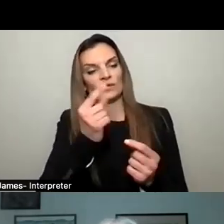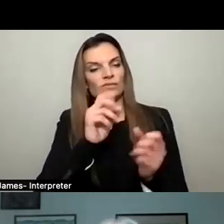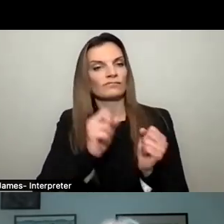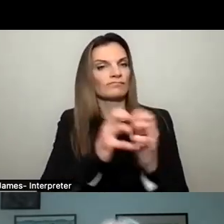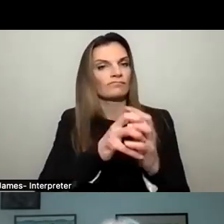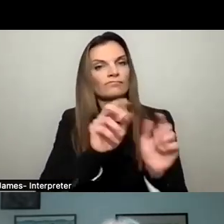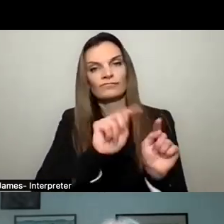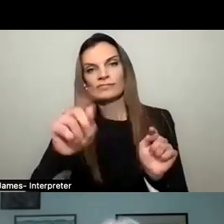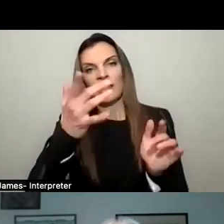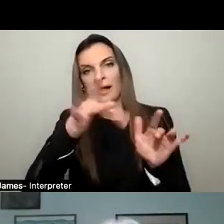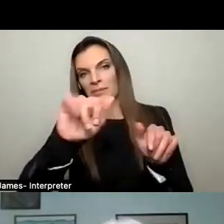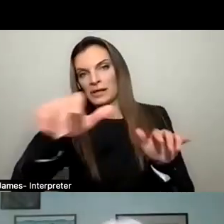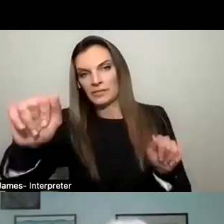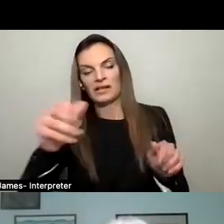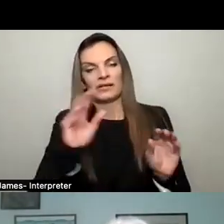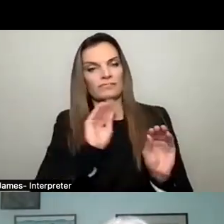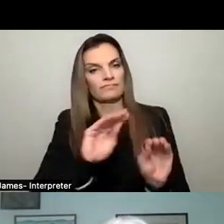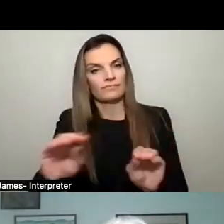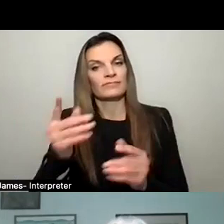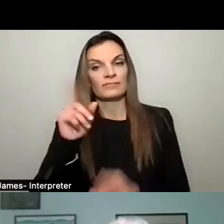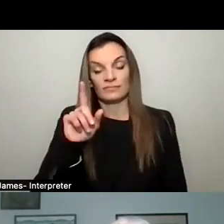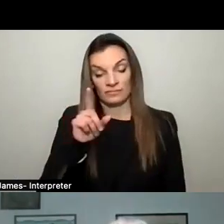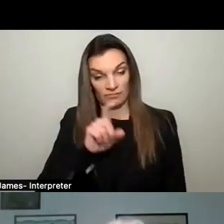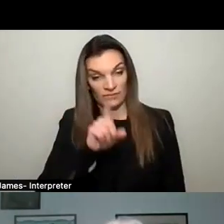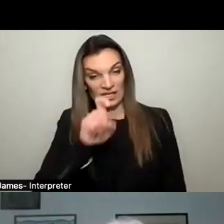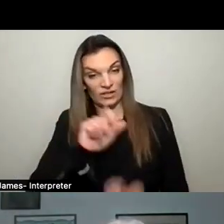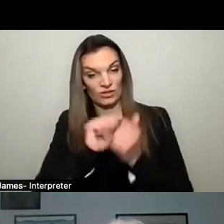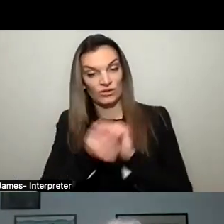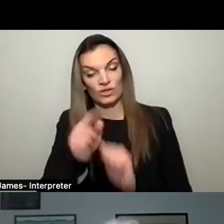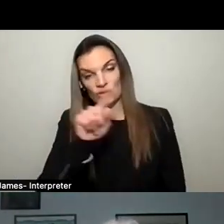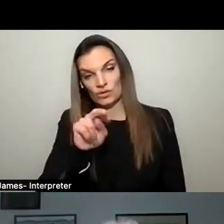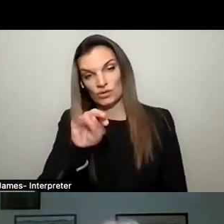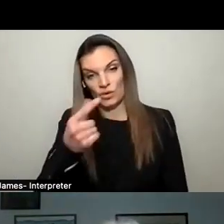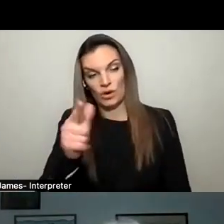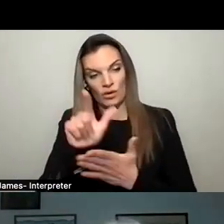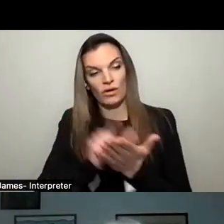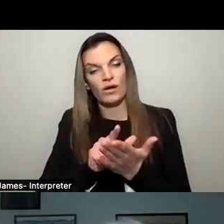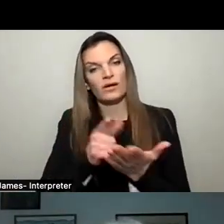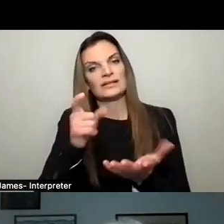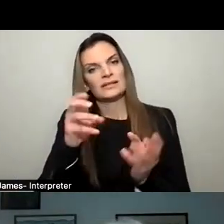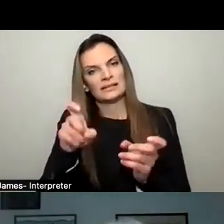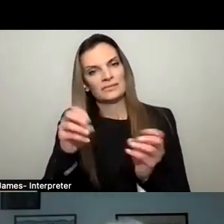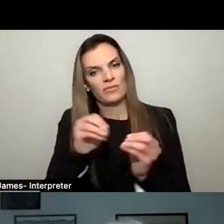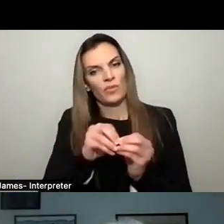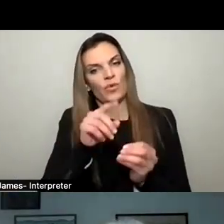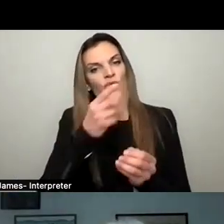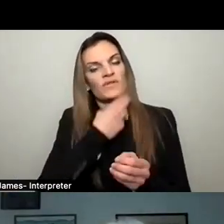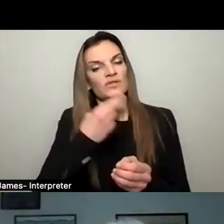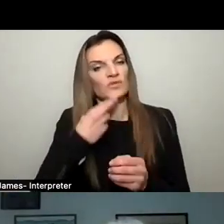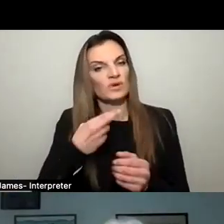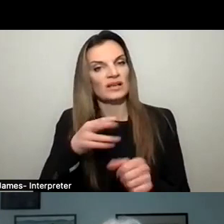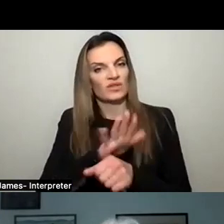village? Do zoning laws need to be updated to allow for more full-service restaurants? And if parking is a